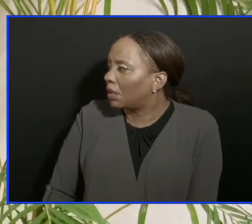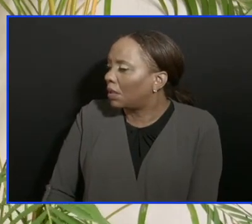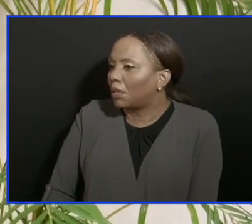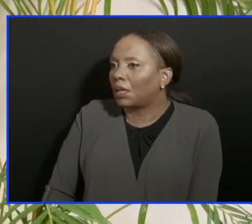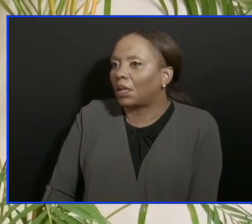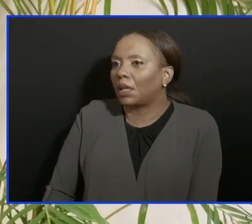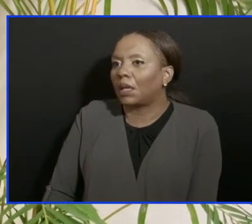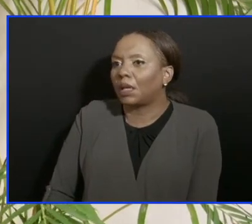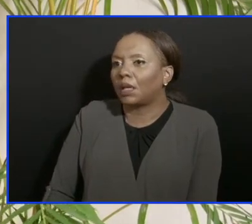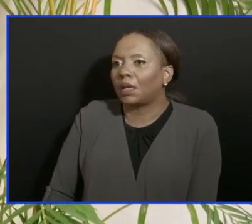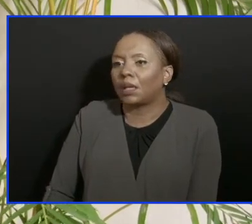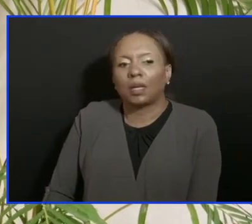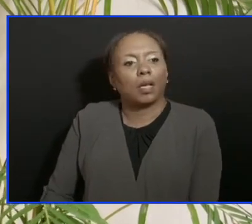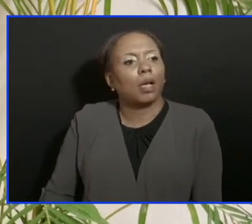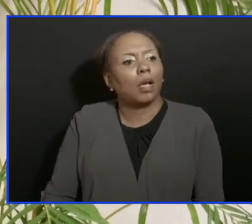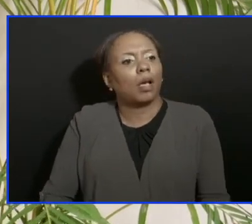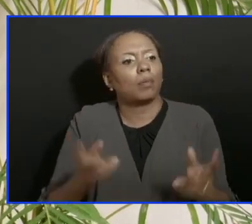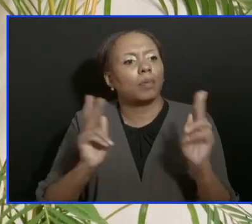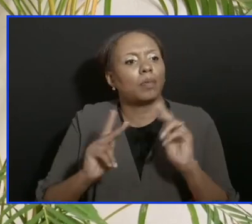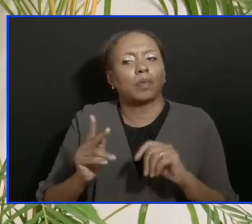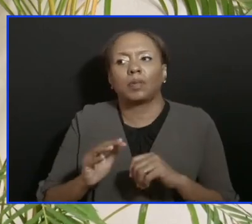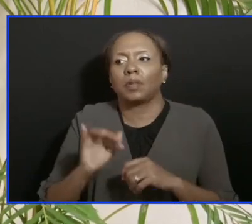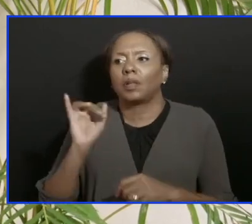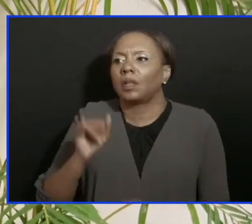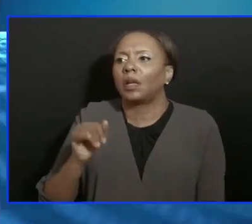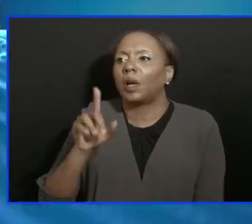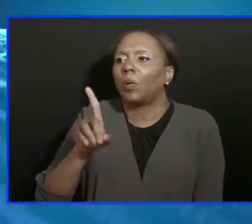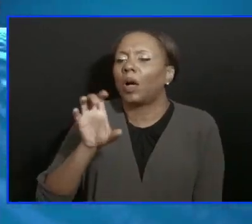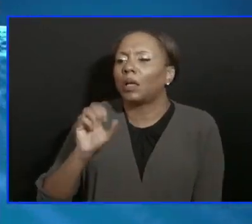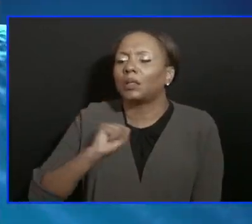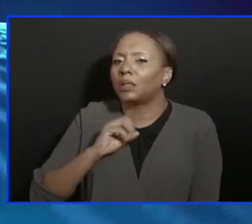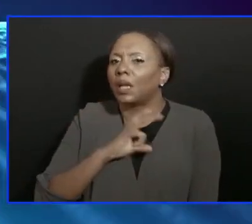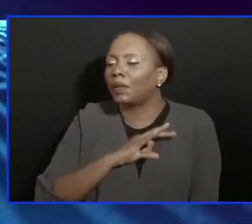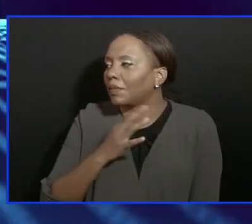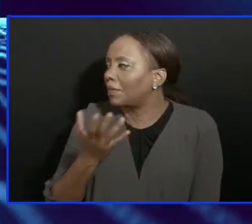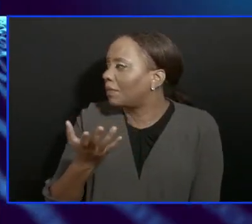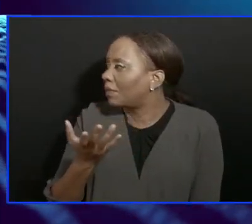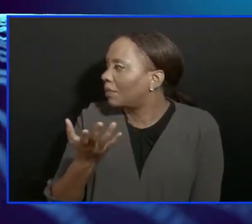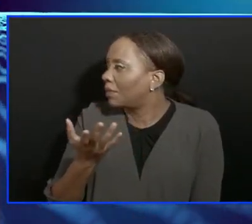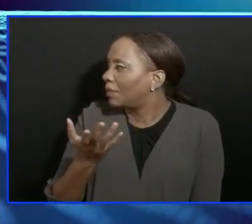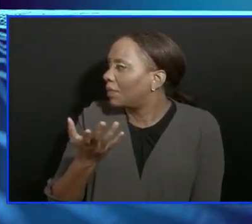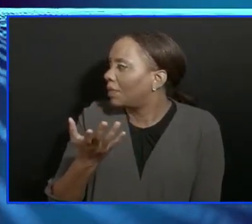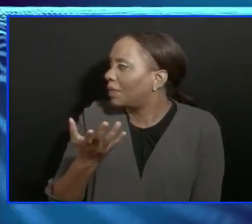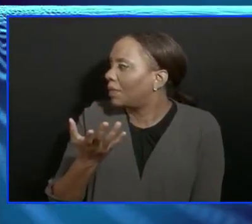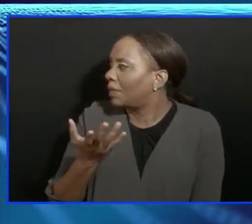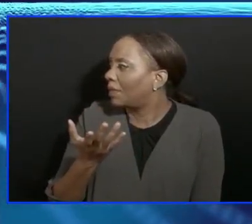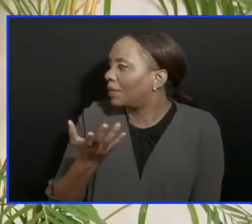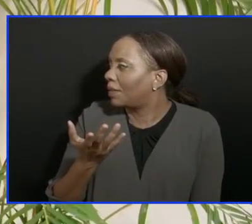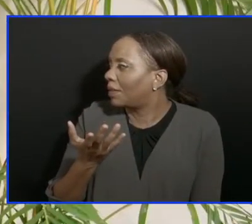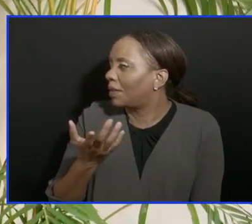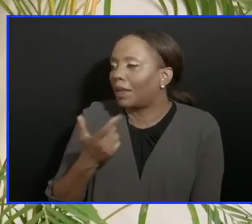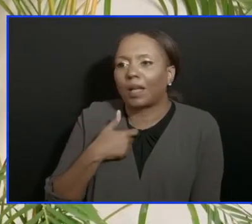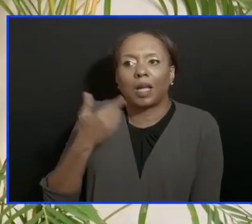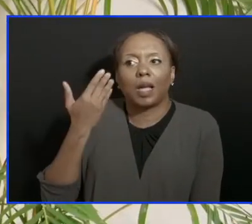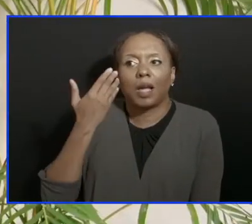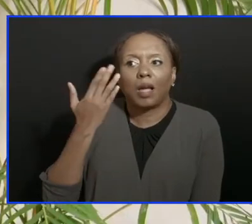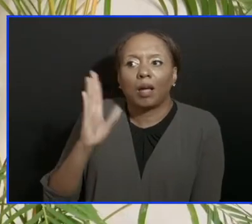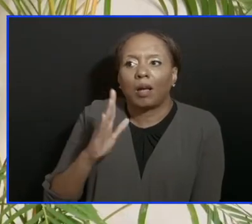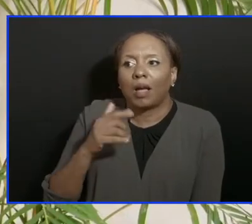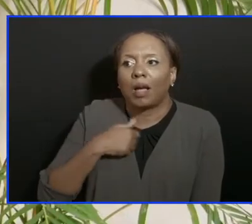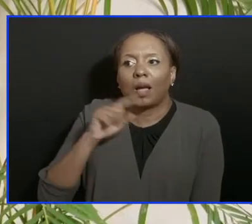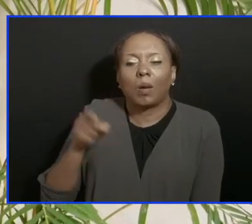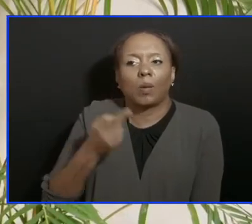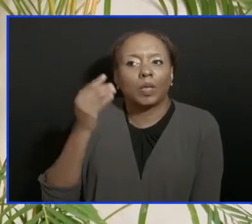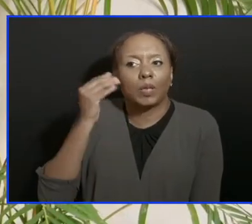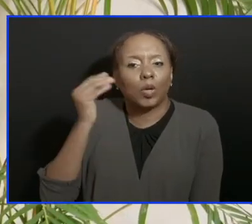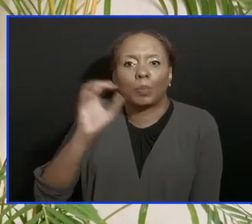53% of 100 staff. How many staff? I can't, I can't tell you the number of staff right